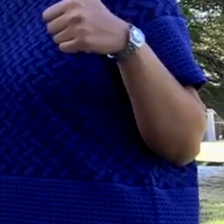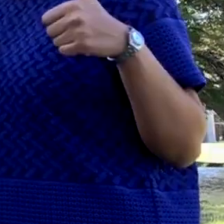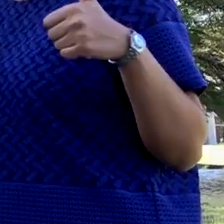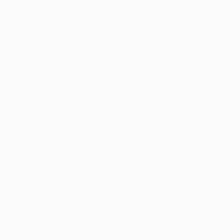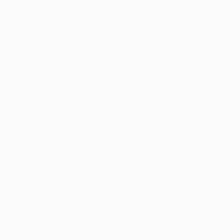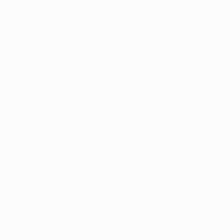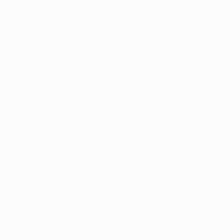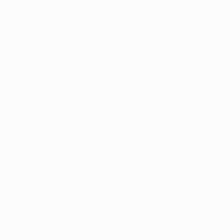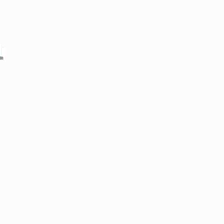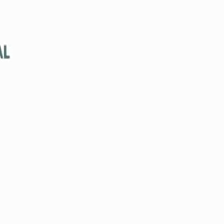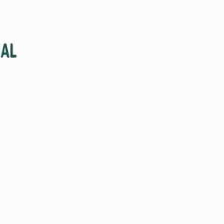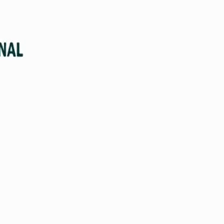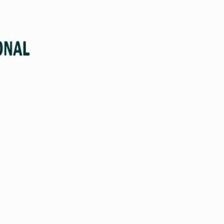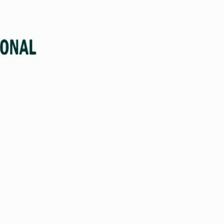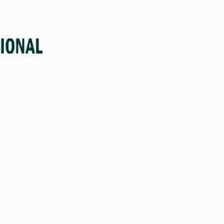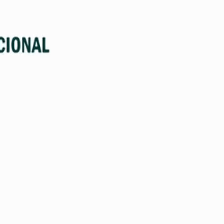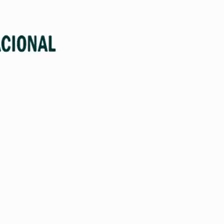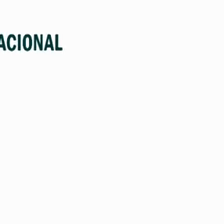Marta!